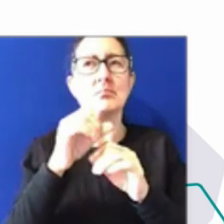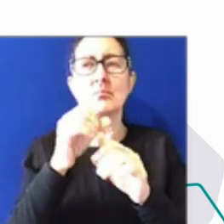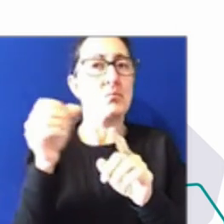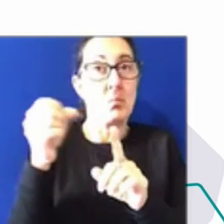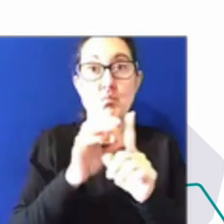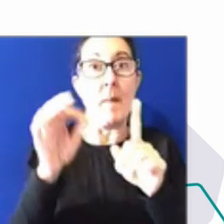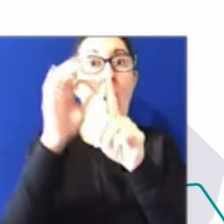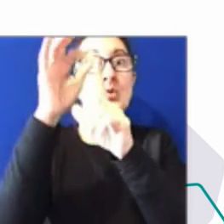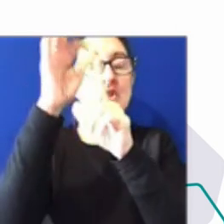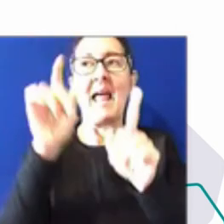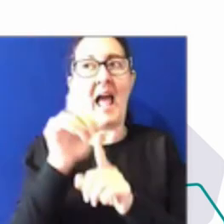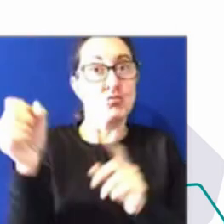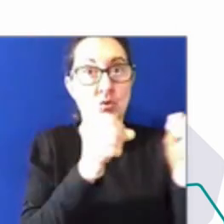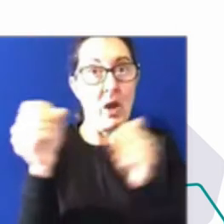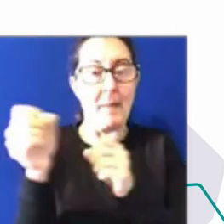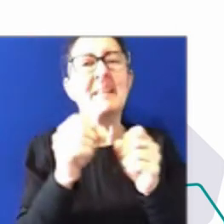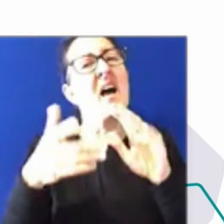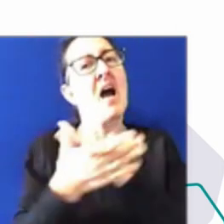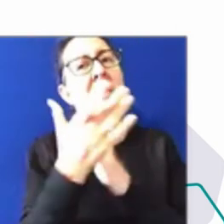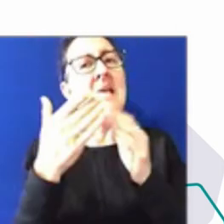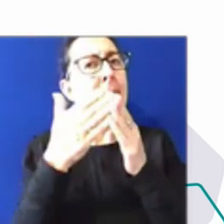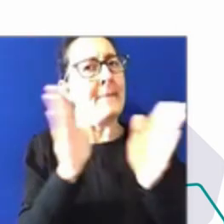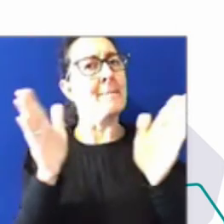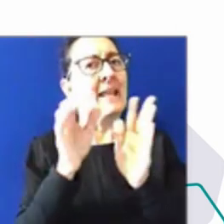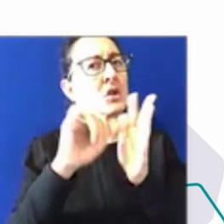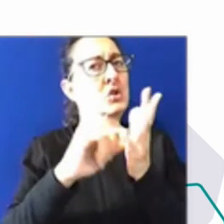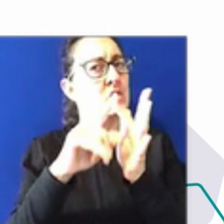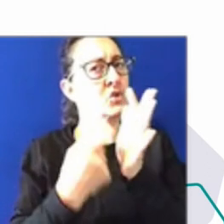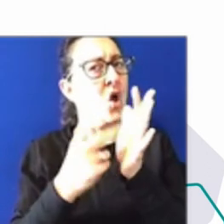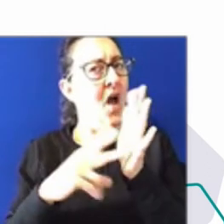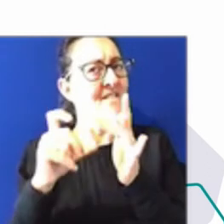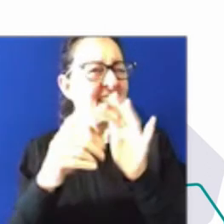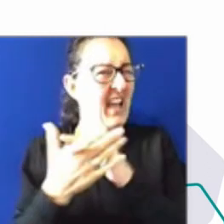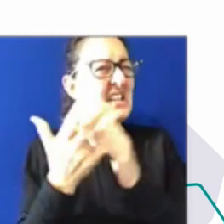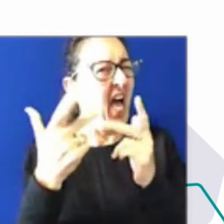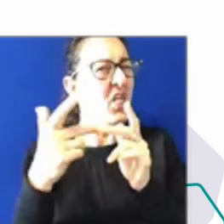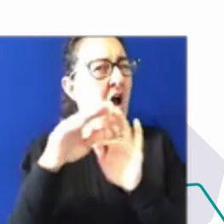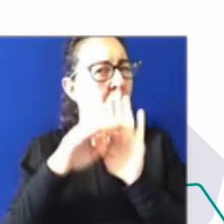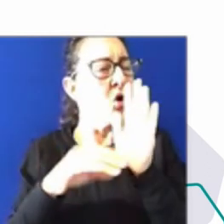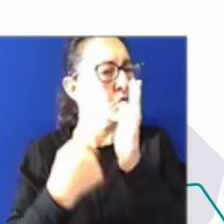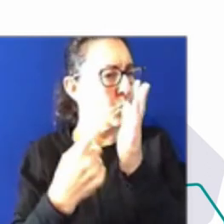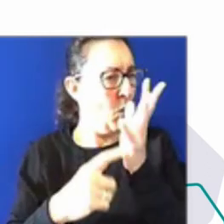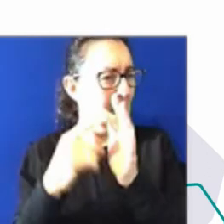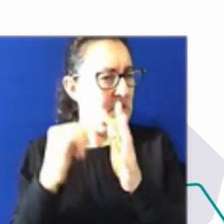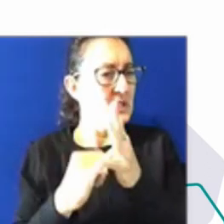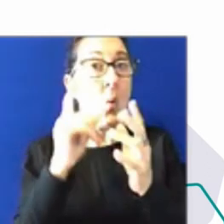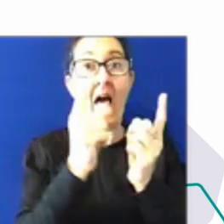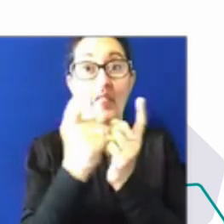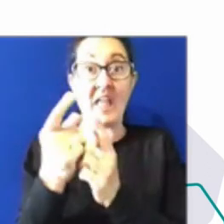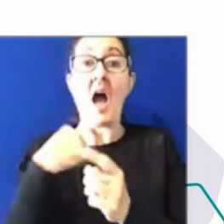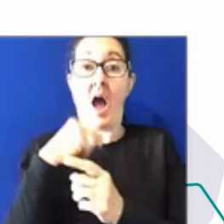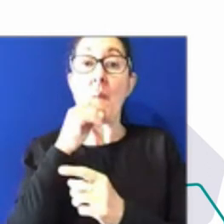and other rules, which I'm sure Helen could talk to. And one thing I would say is I'm very determined to get our recruitment happening faster.